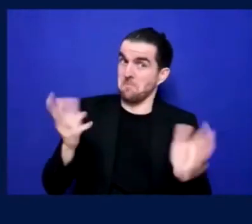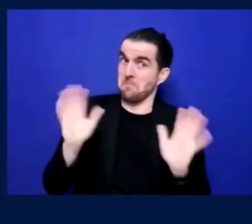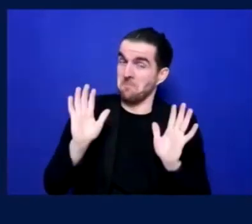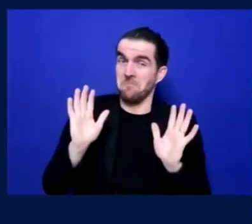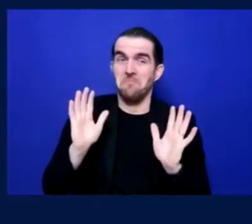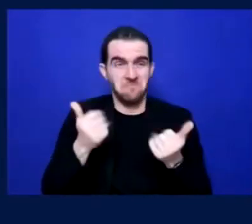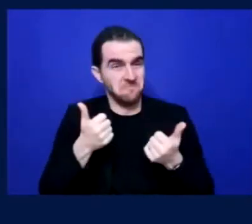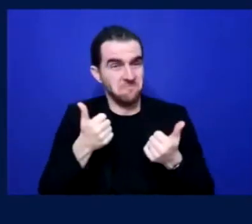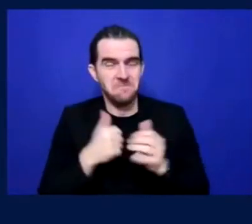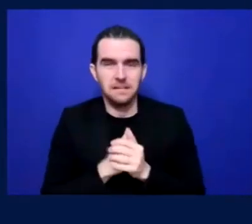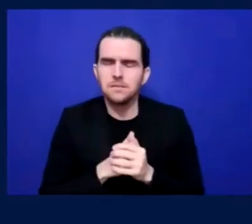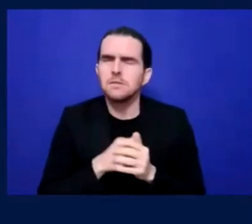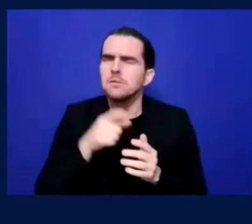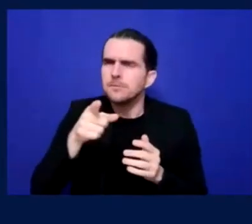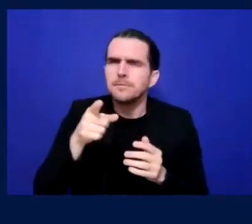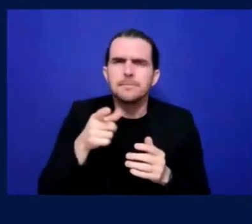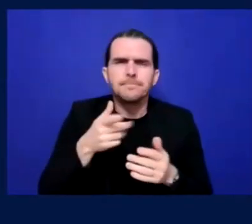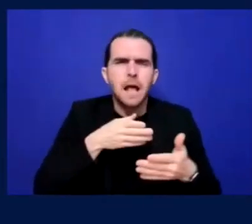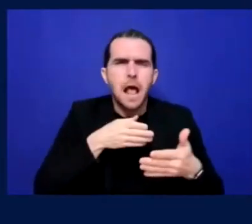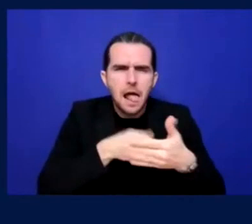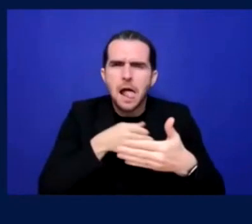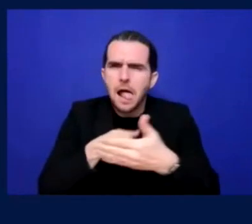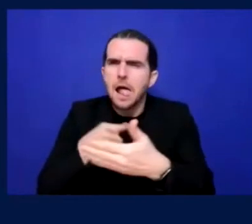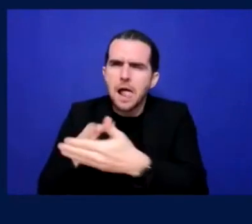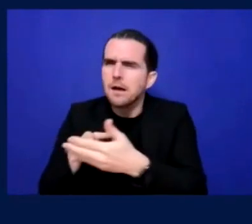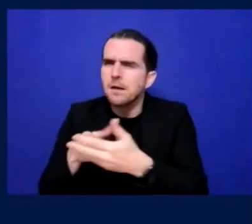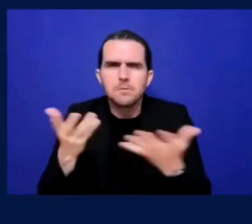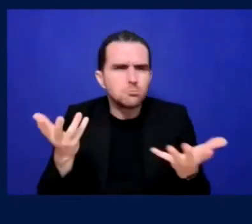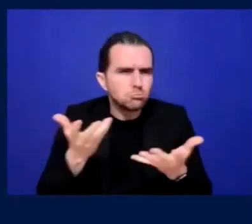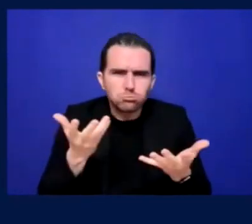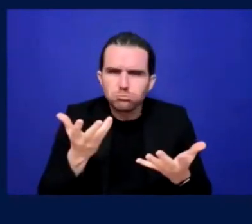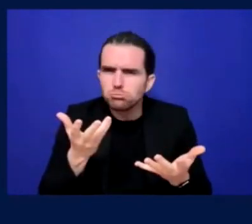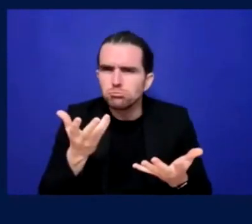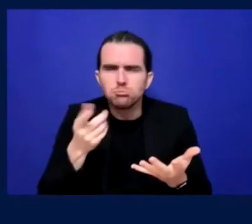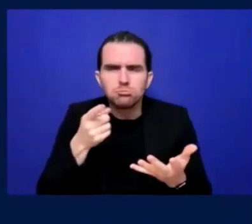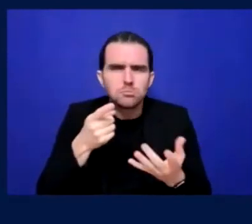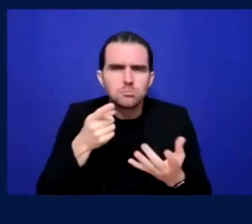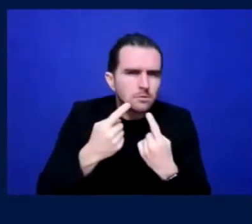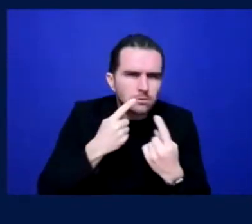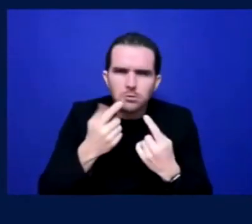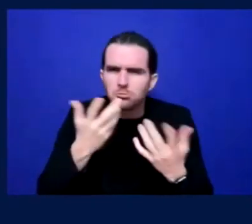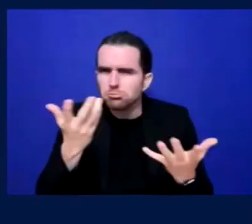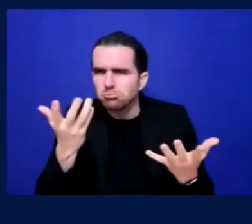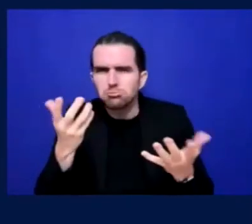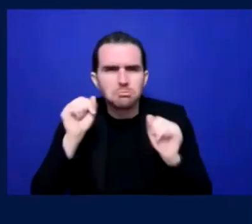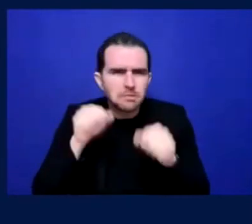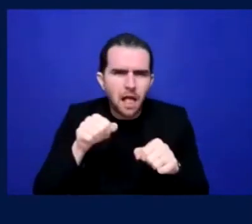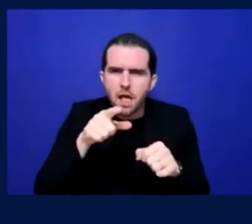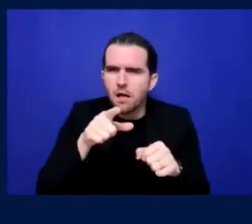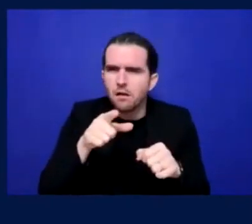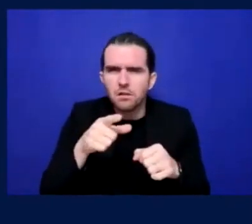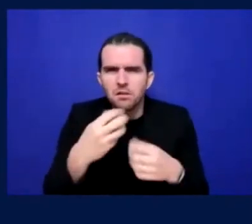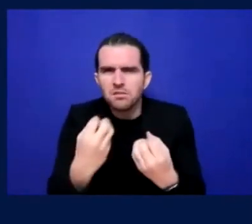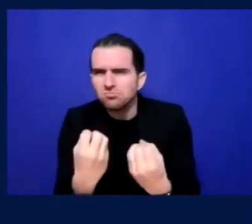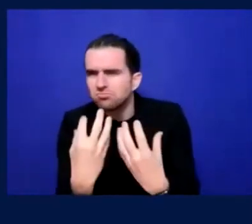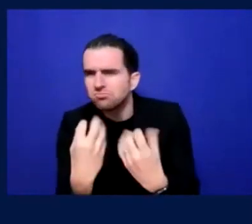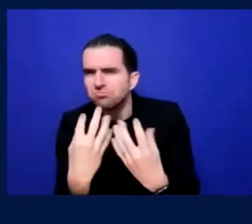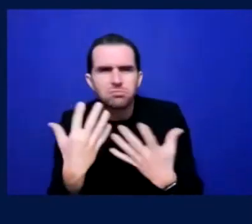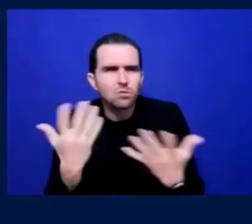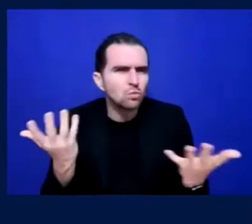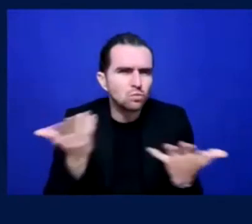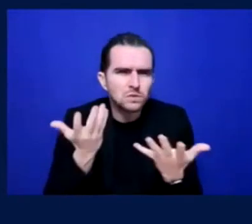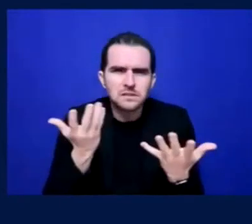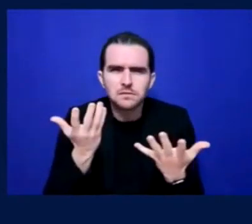what actually they were? I think the biggest challenge, the biggest barrier is a lack of information